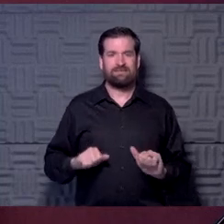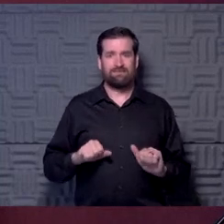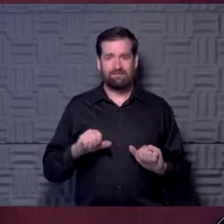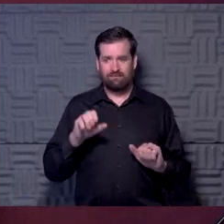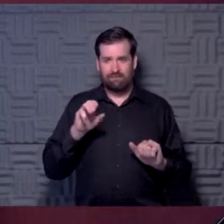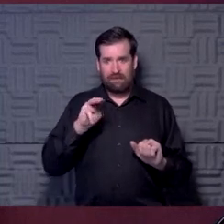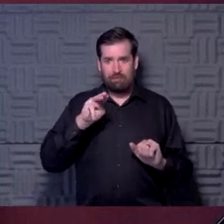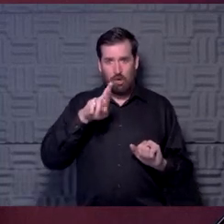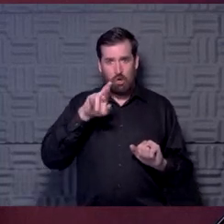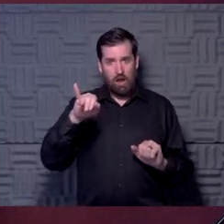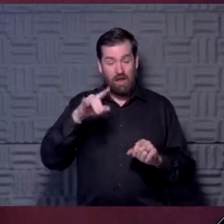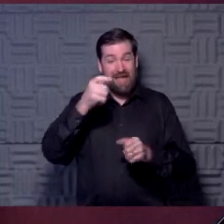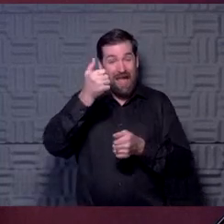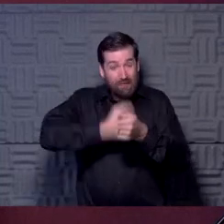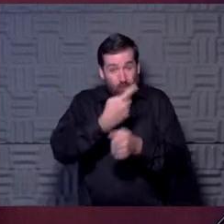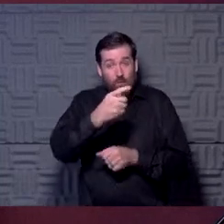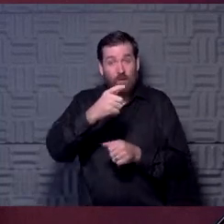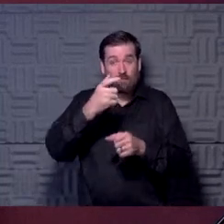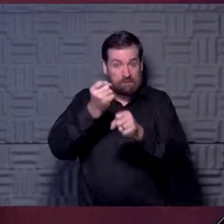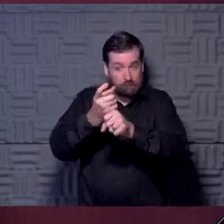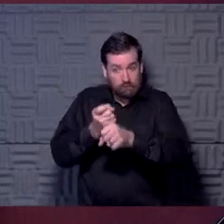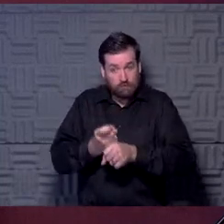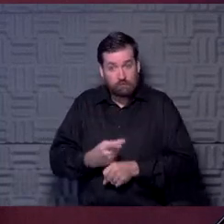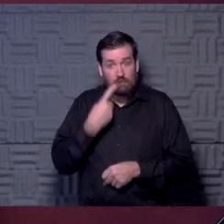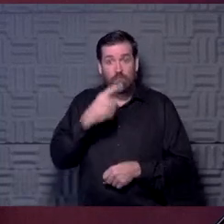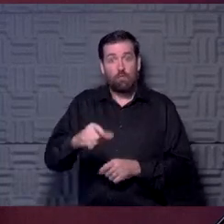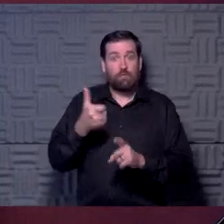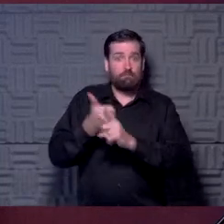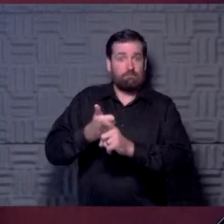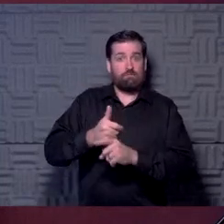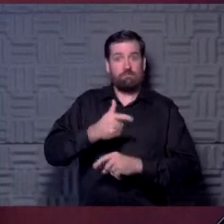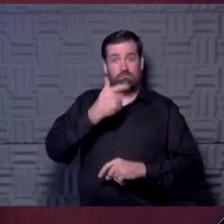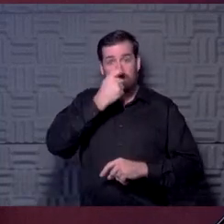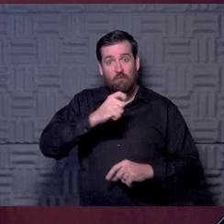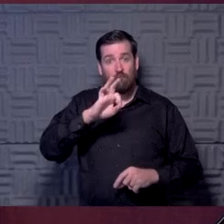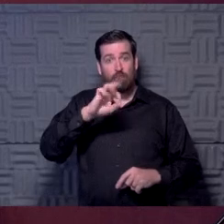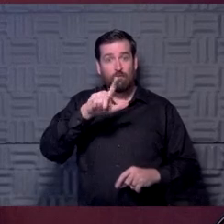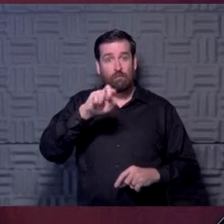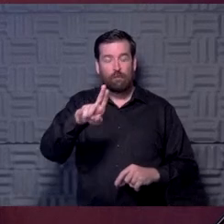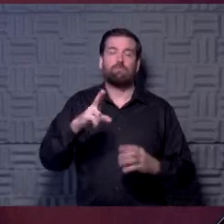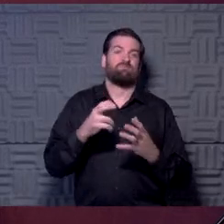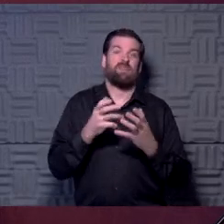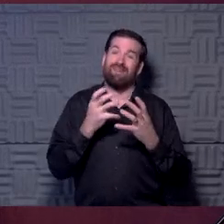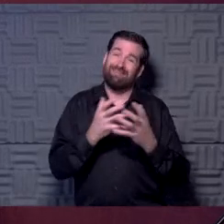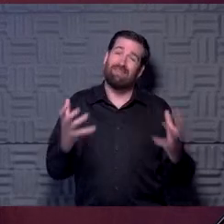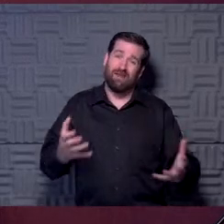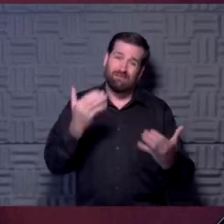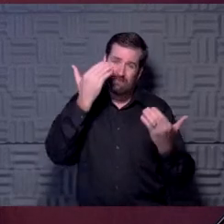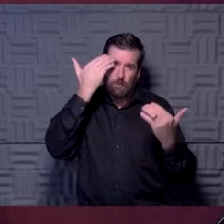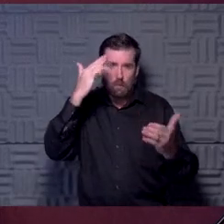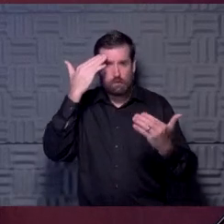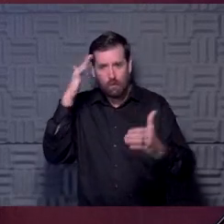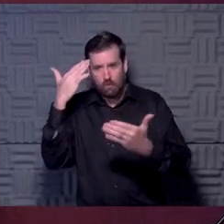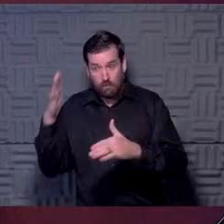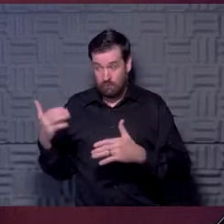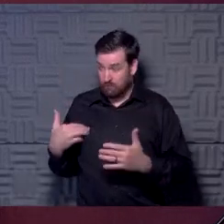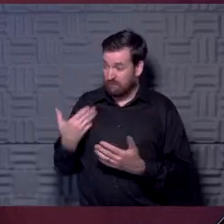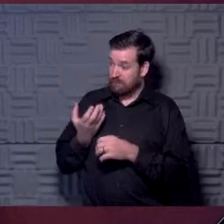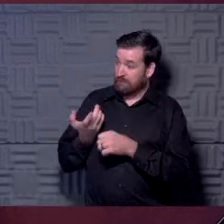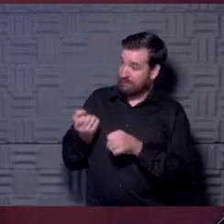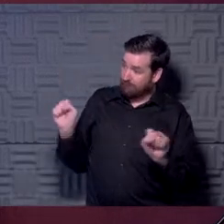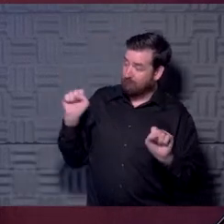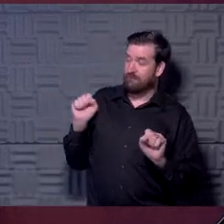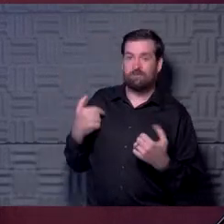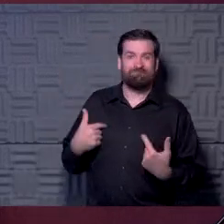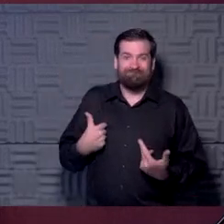MRI to everybody every year that gets the flu. So there's a lot of unknowns. And that's why when we're when we're being asked, do we know if it's safe, we